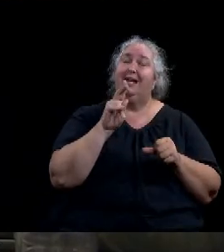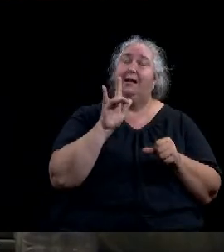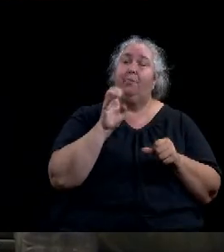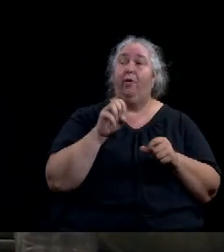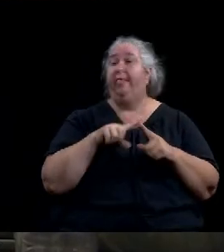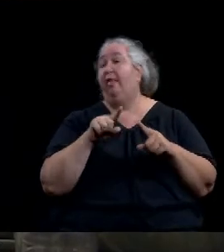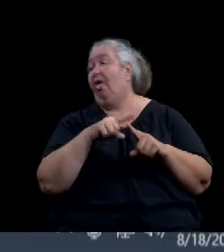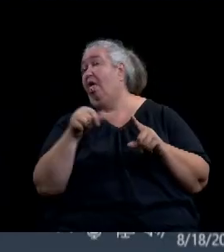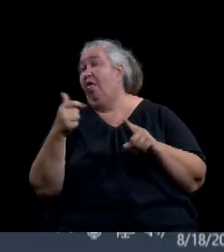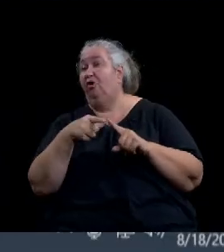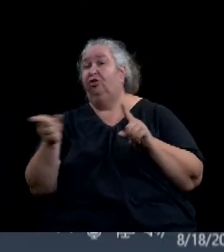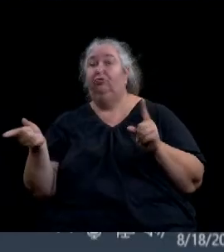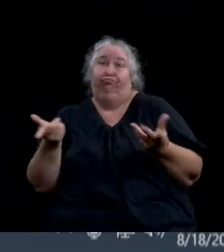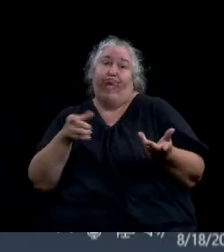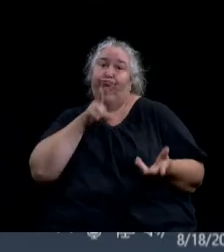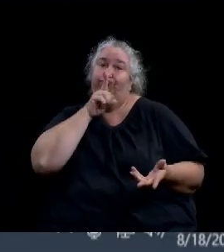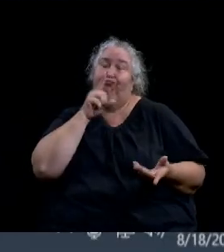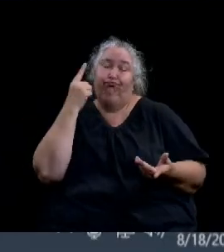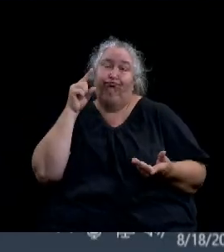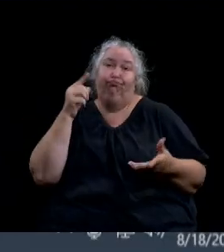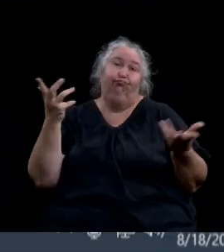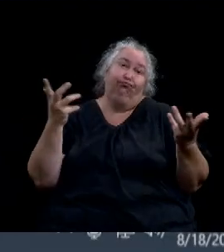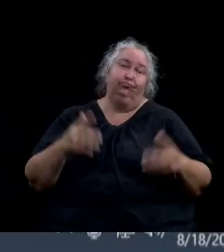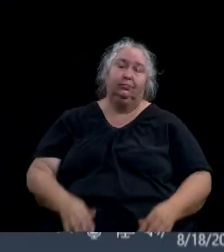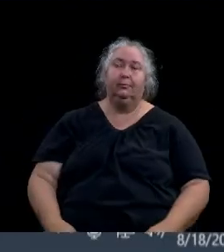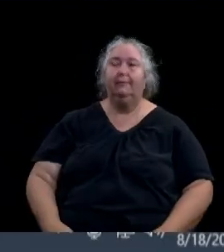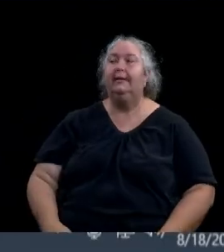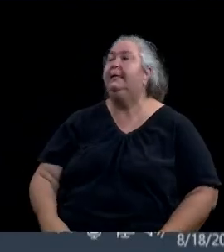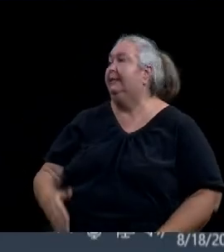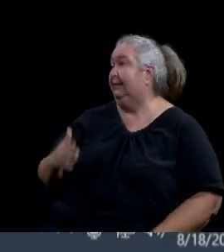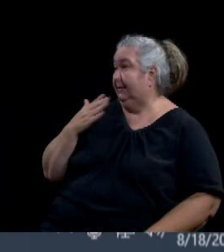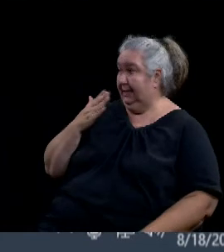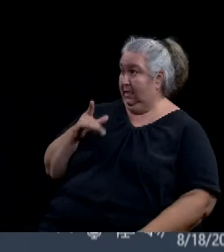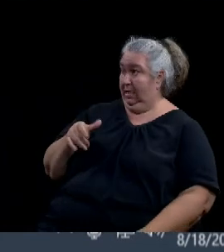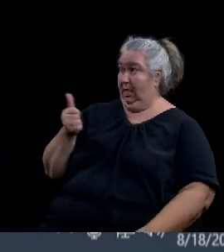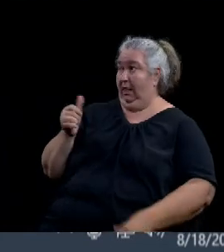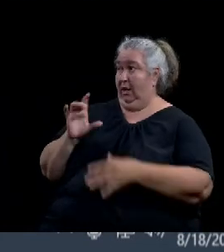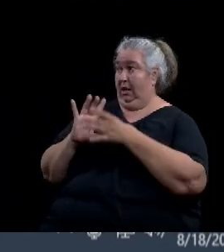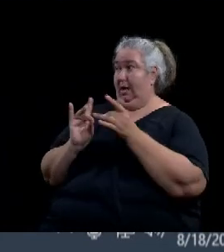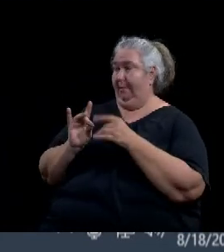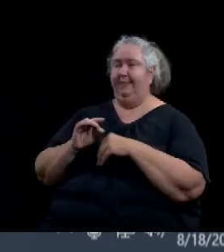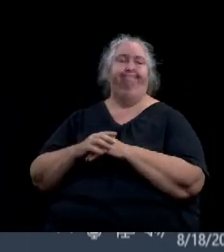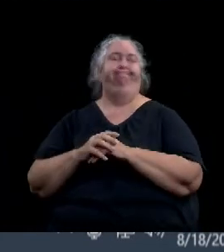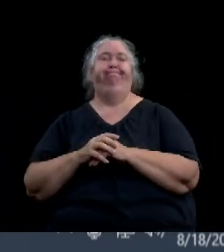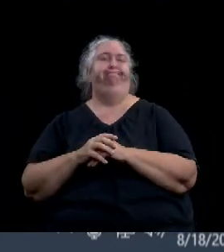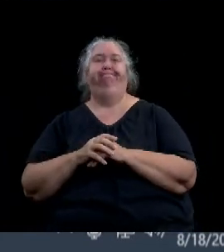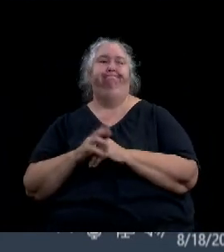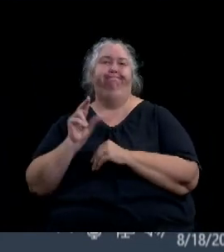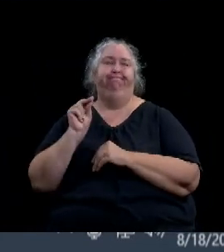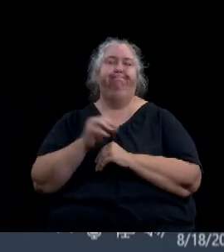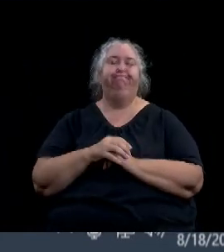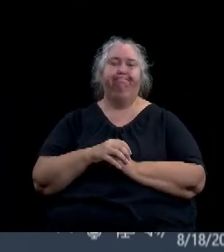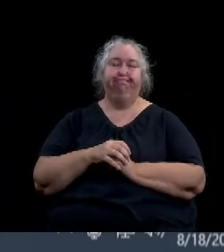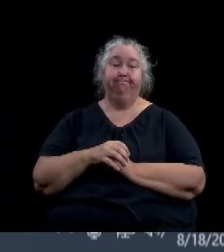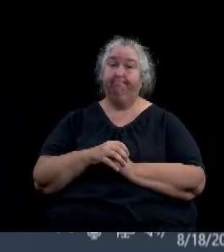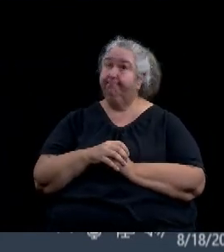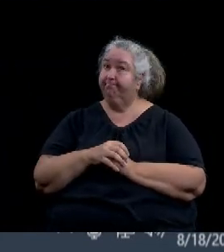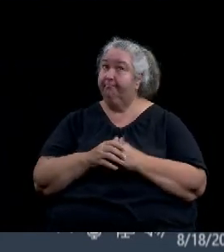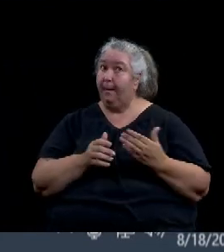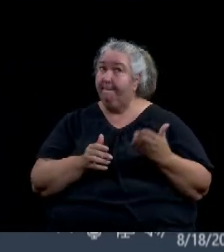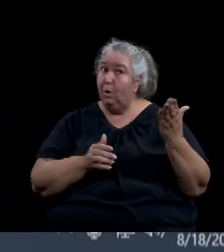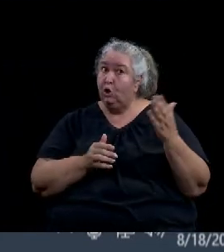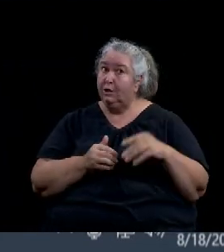Thank you, Esmeralda. there any other comments? No, sir. Okay. Is there a motion on this item? I move for approval. First reading.